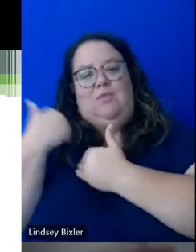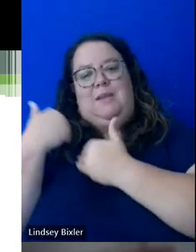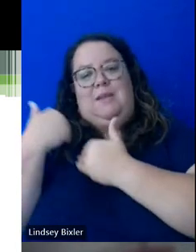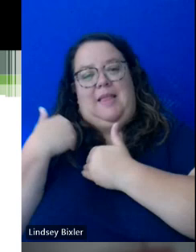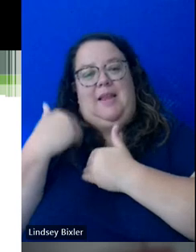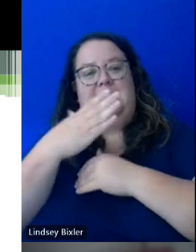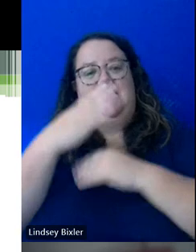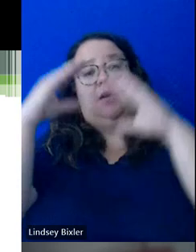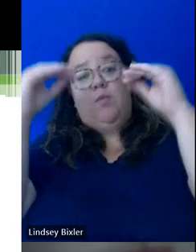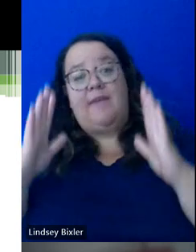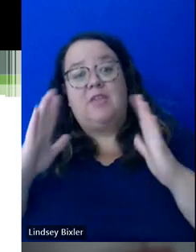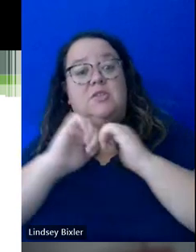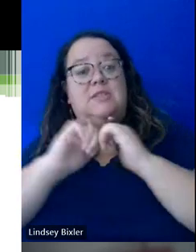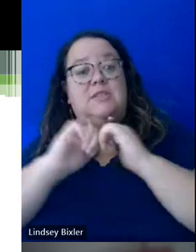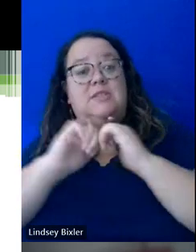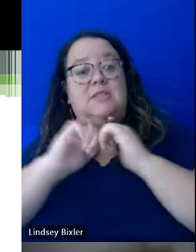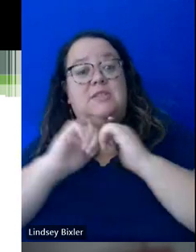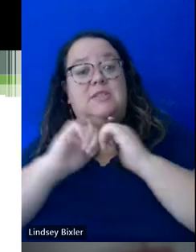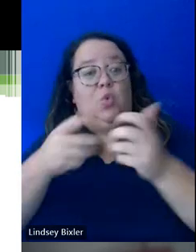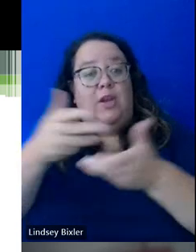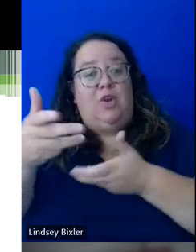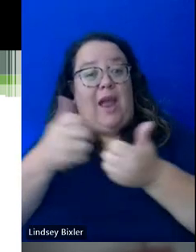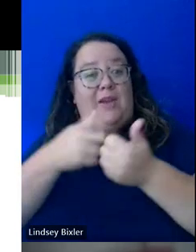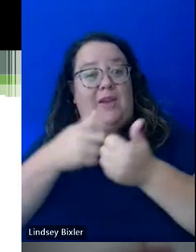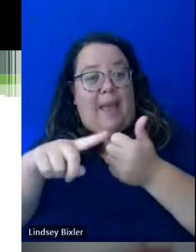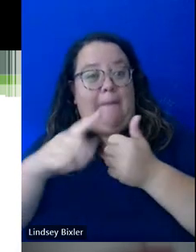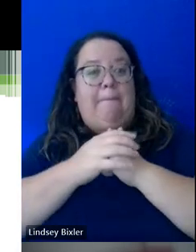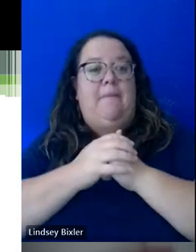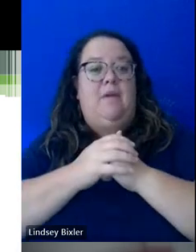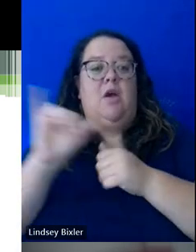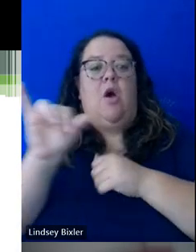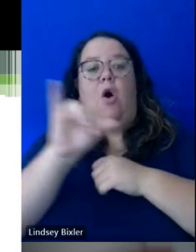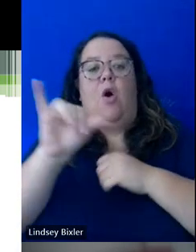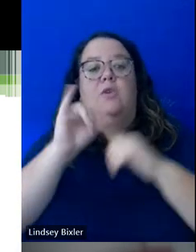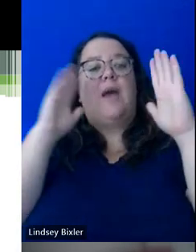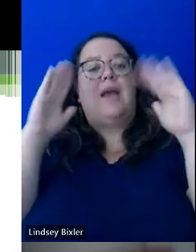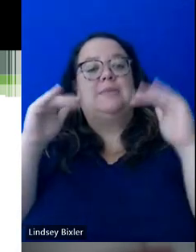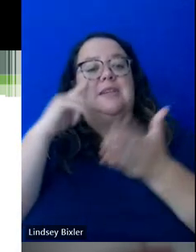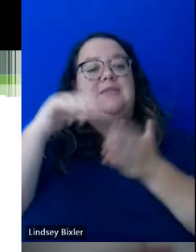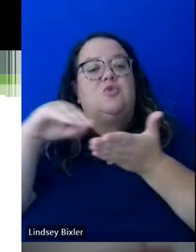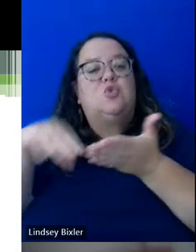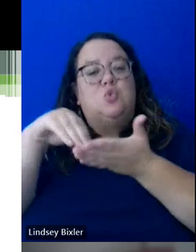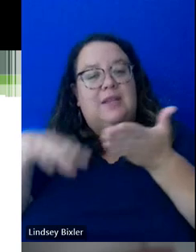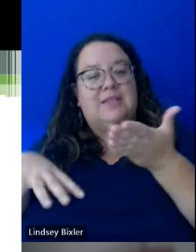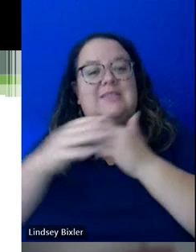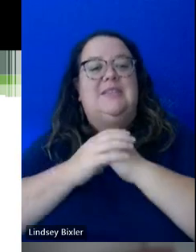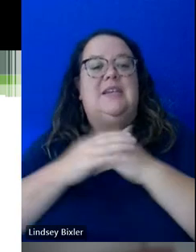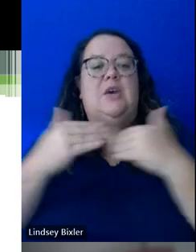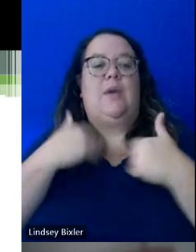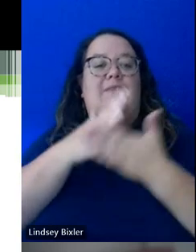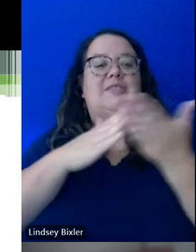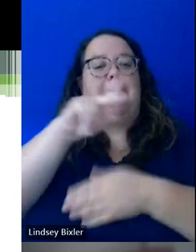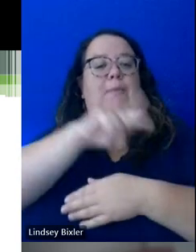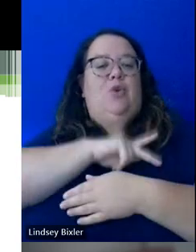Professors, how do you interact with them? Also, expectations for students. We have some personal and